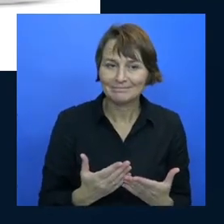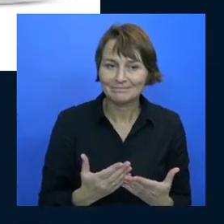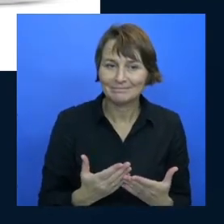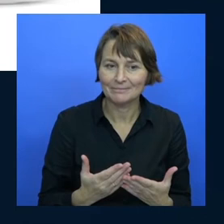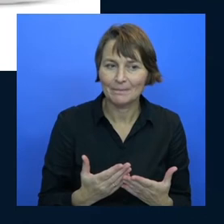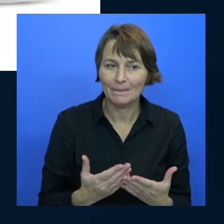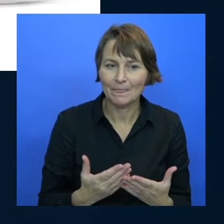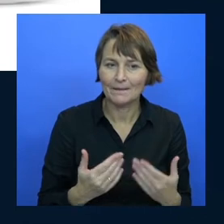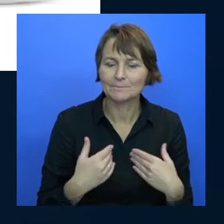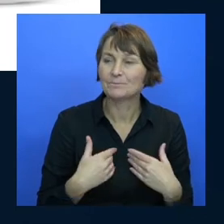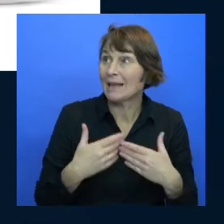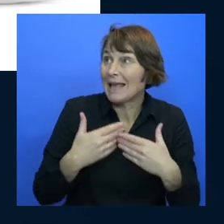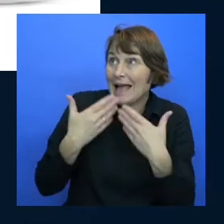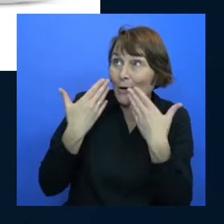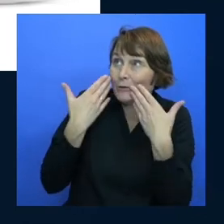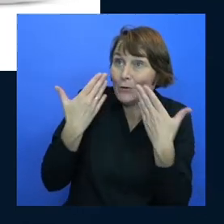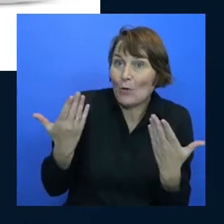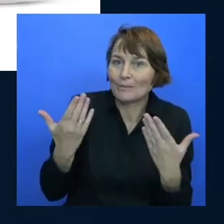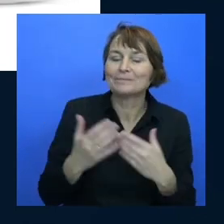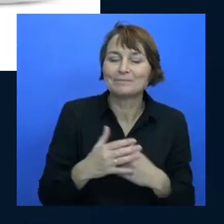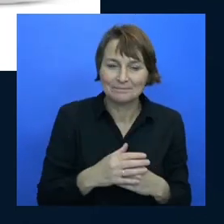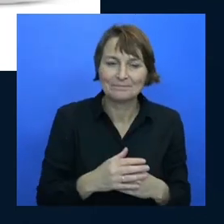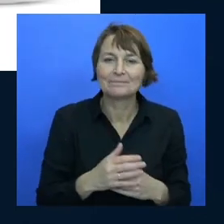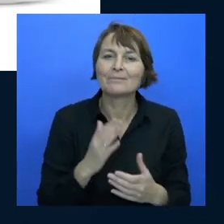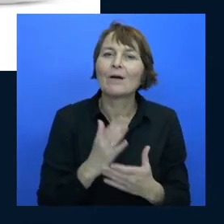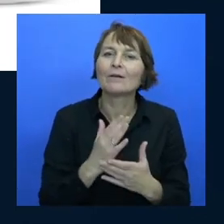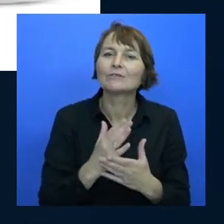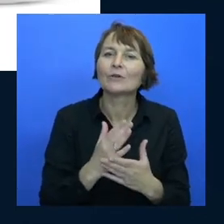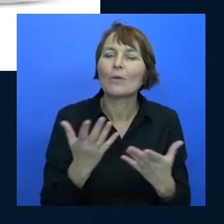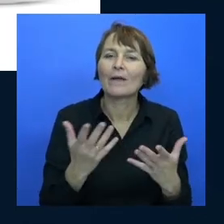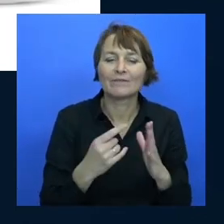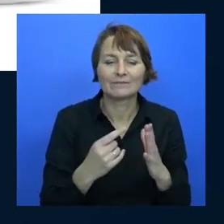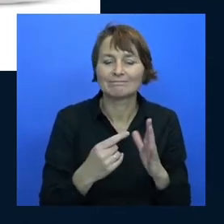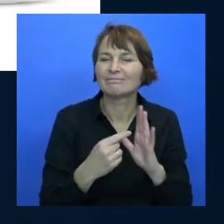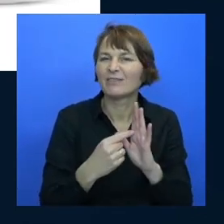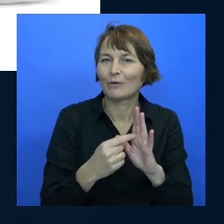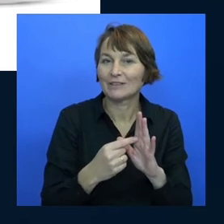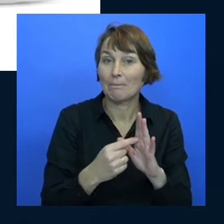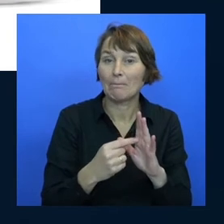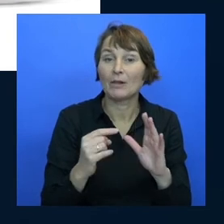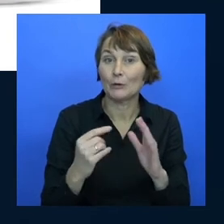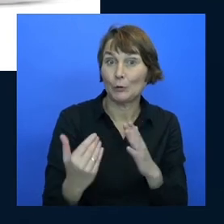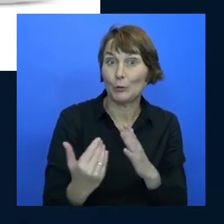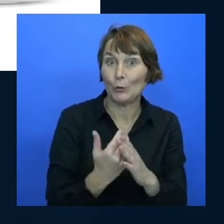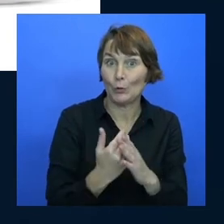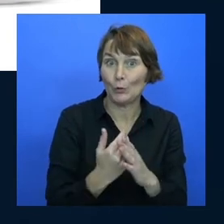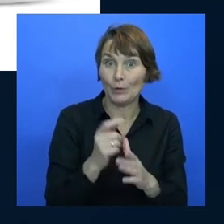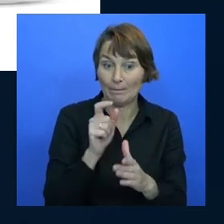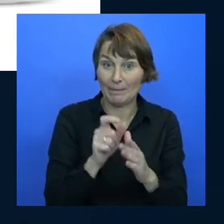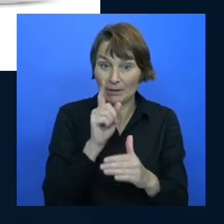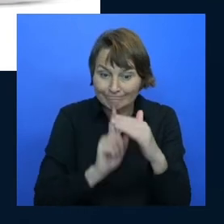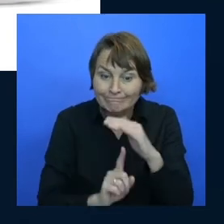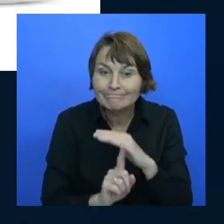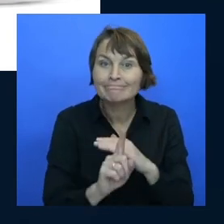even freaking know right but also uh it also lets our friends who are starting out in tech understand that there's this